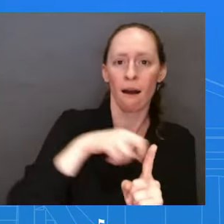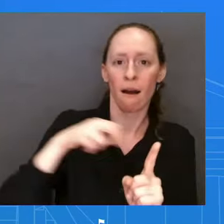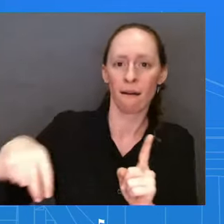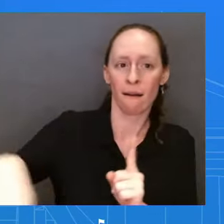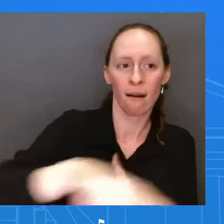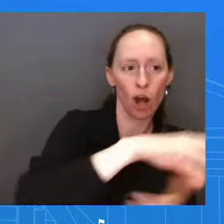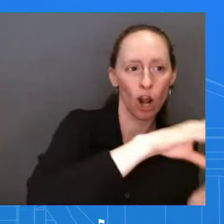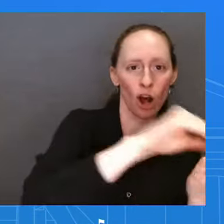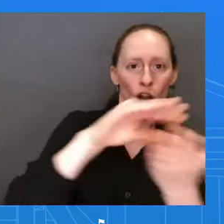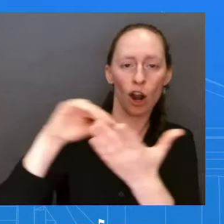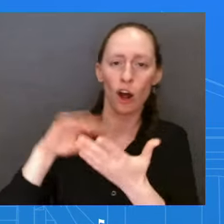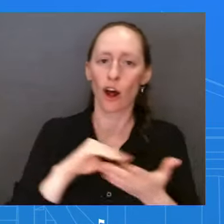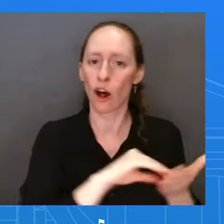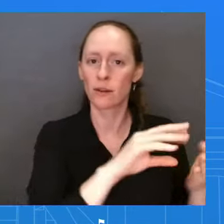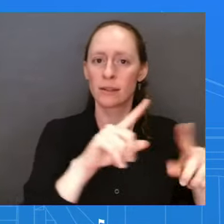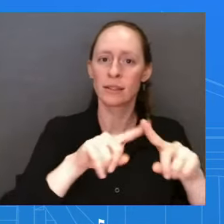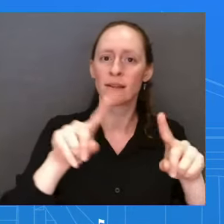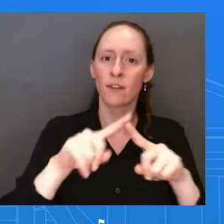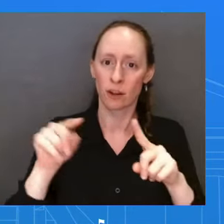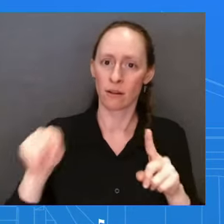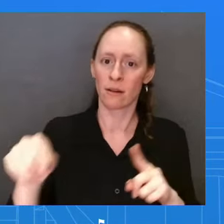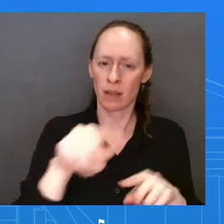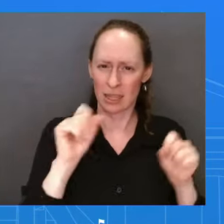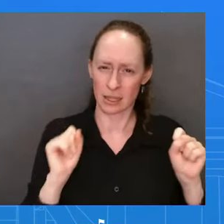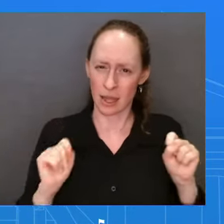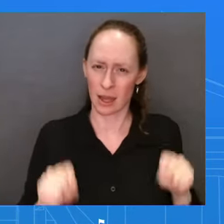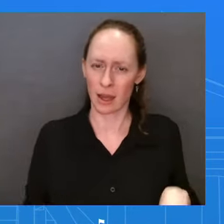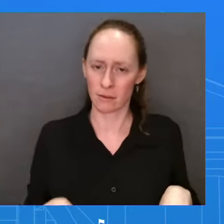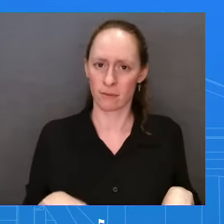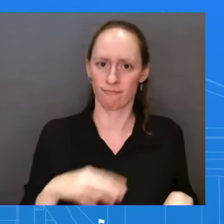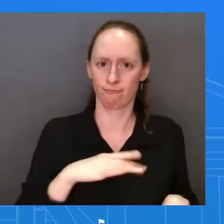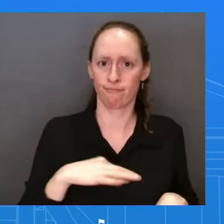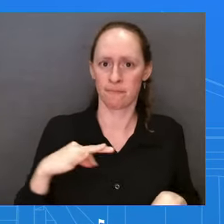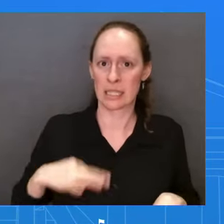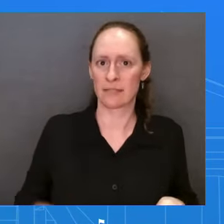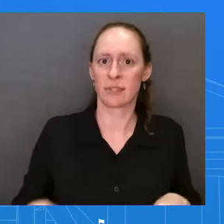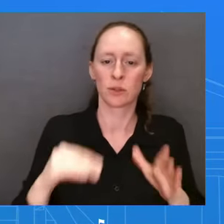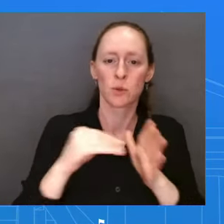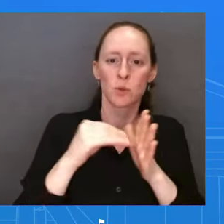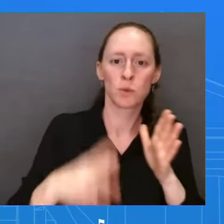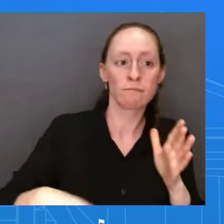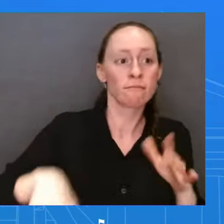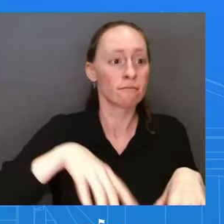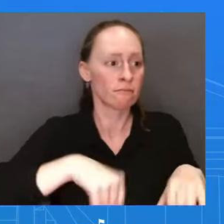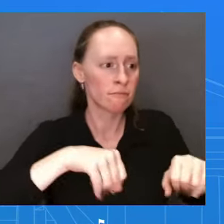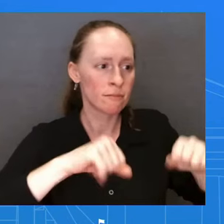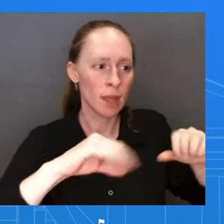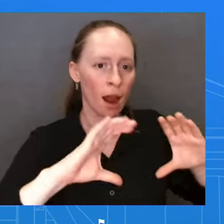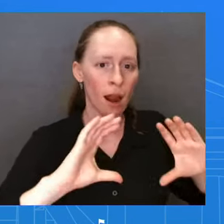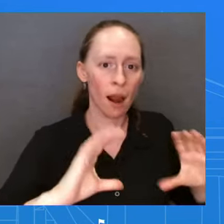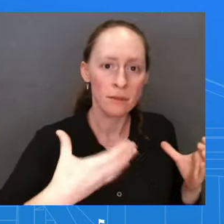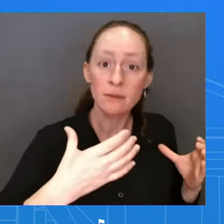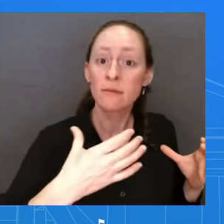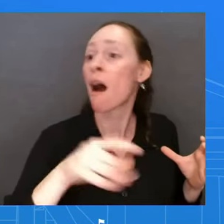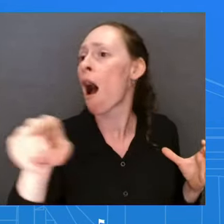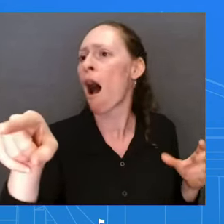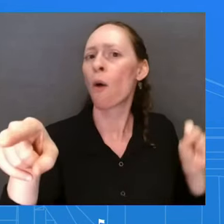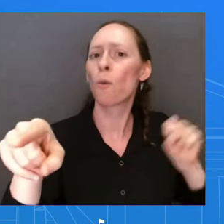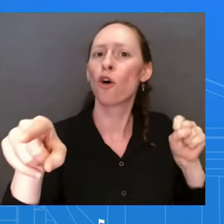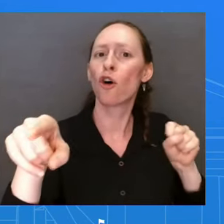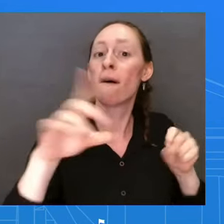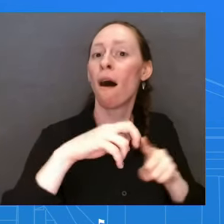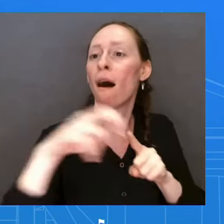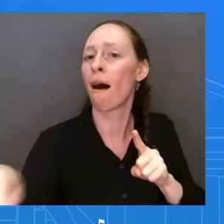directly to these jobs associated with investments in our manufacturing sector. And in some cases, going